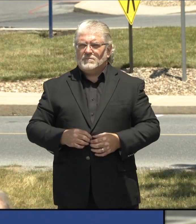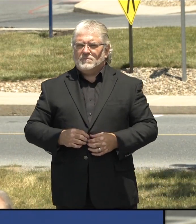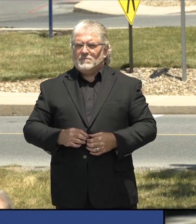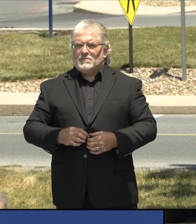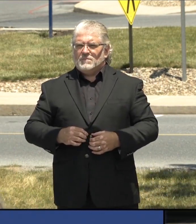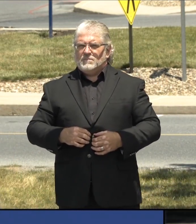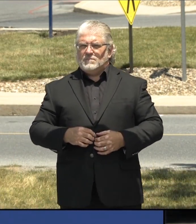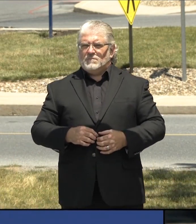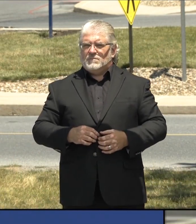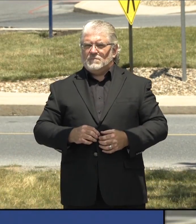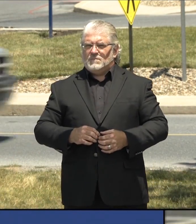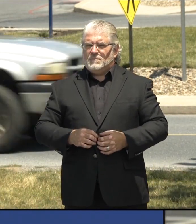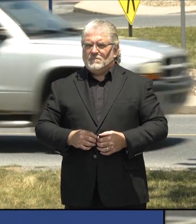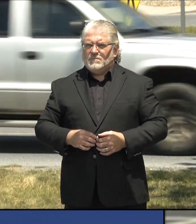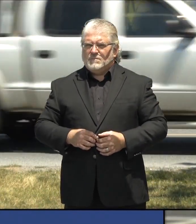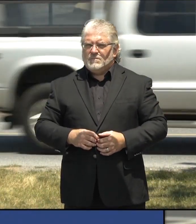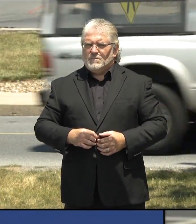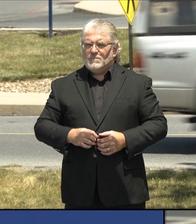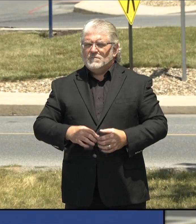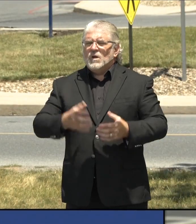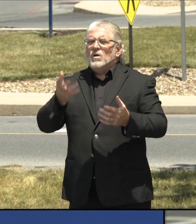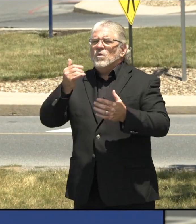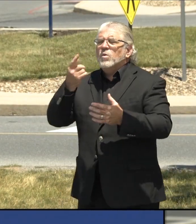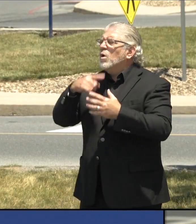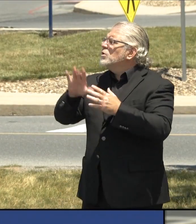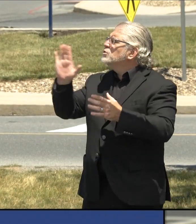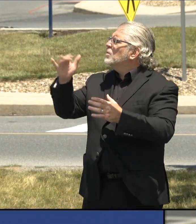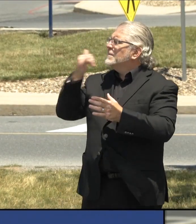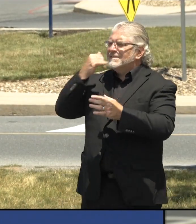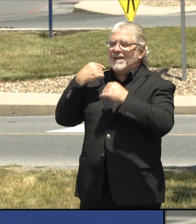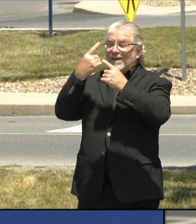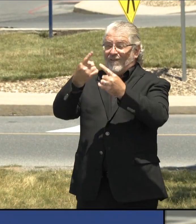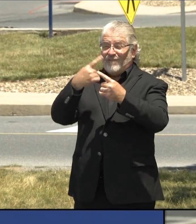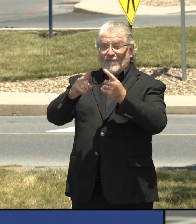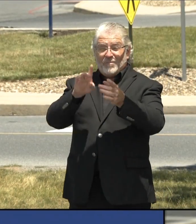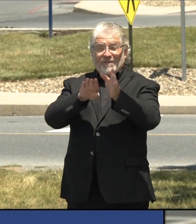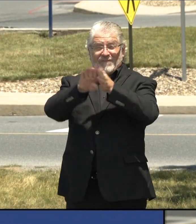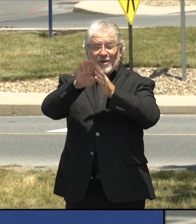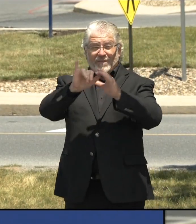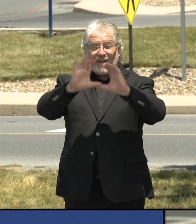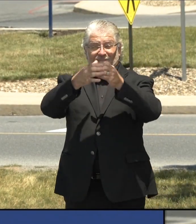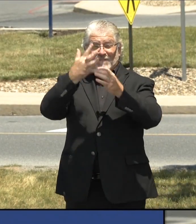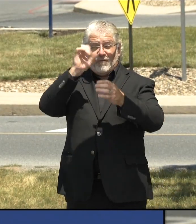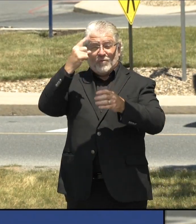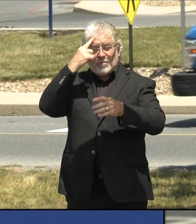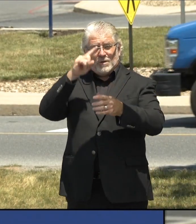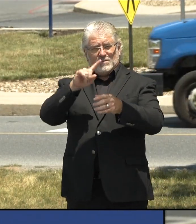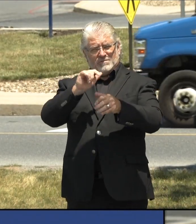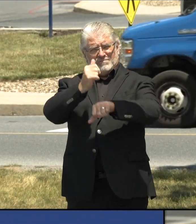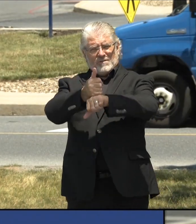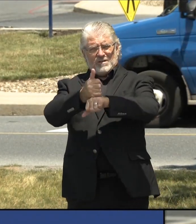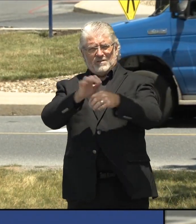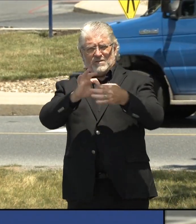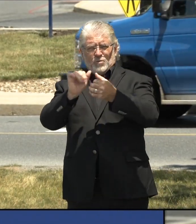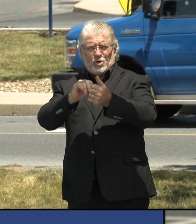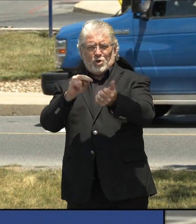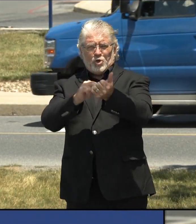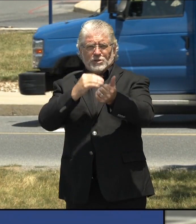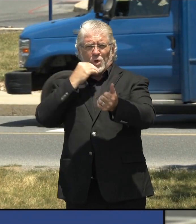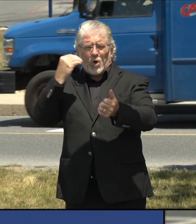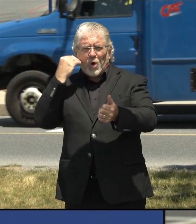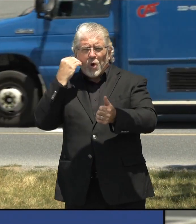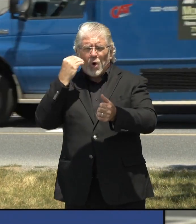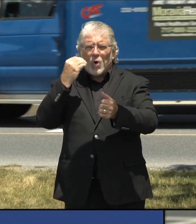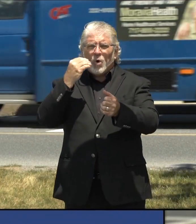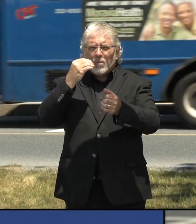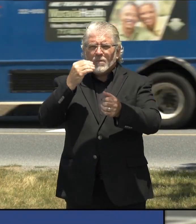answer to people that say this most vulnerable population wasn't protected enough? Yeah, I think one of the things we didn't have was the